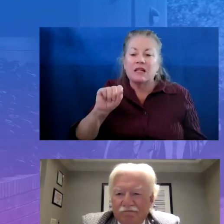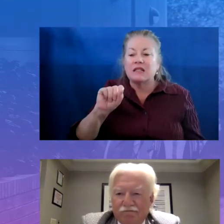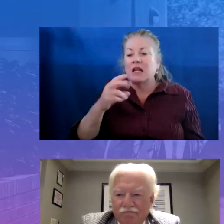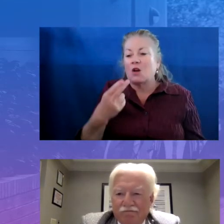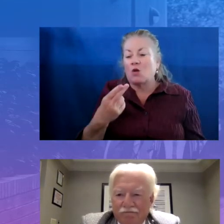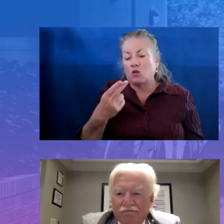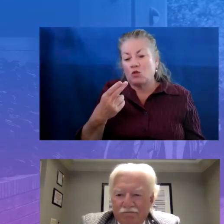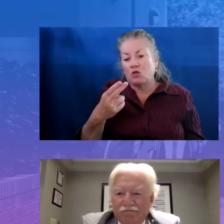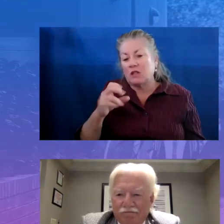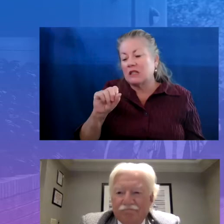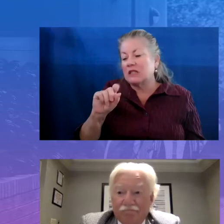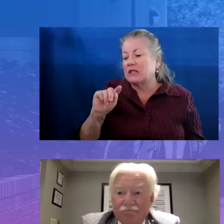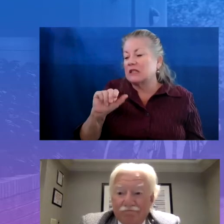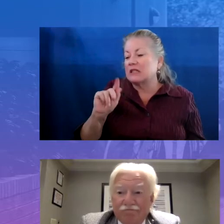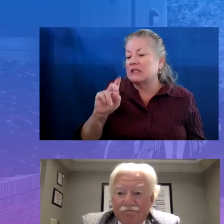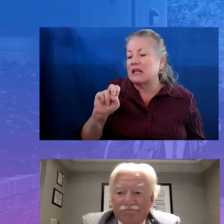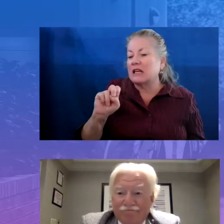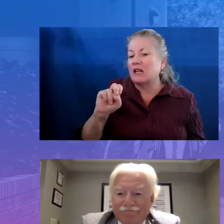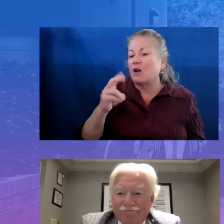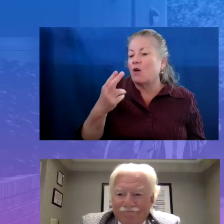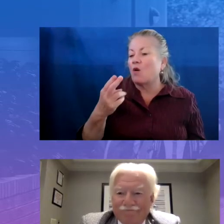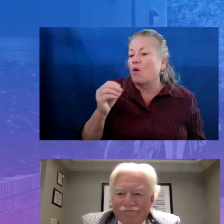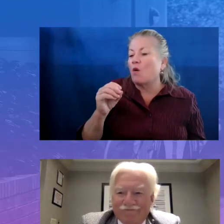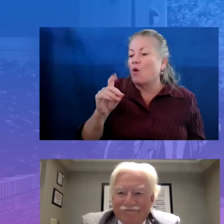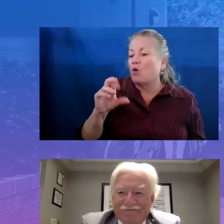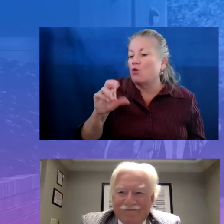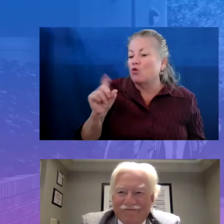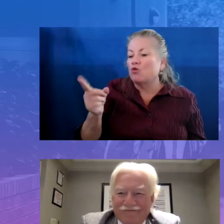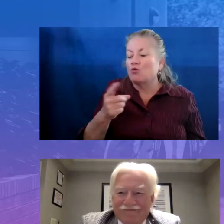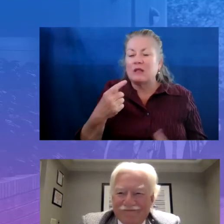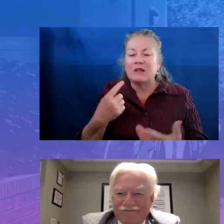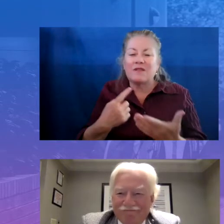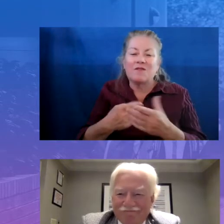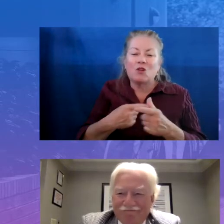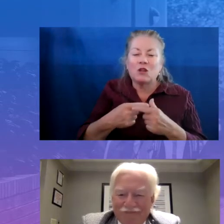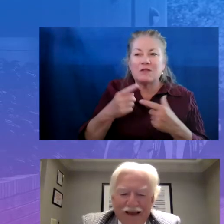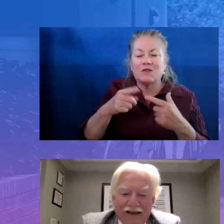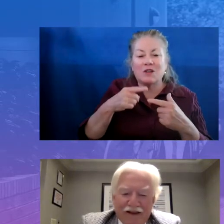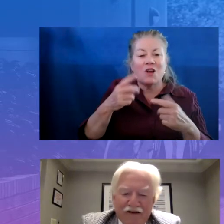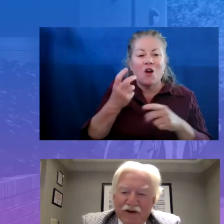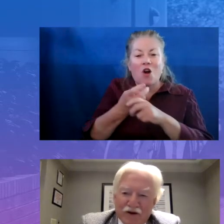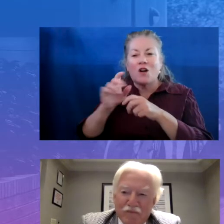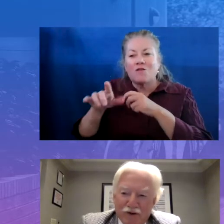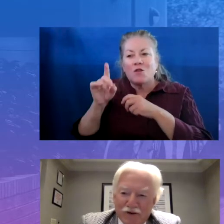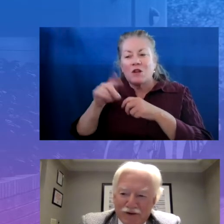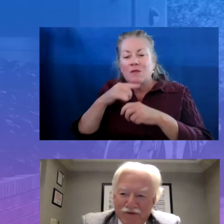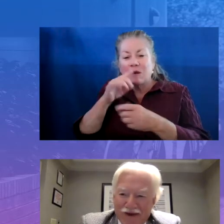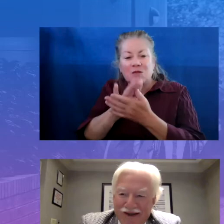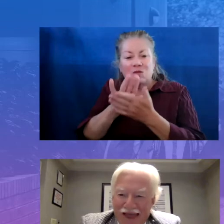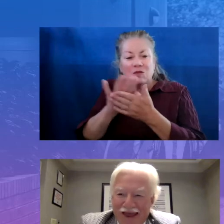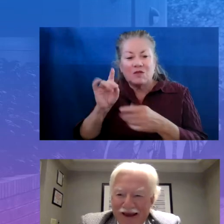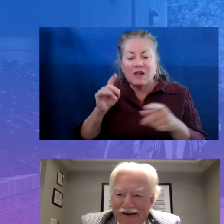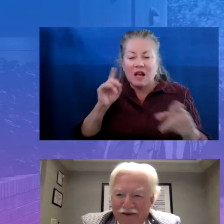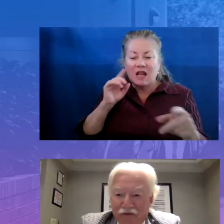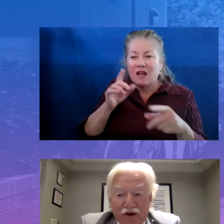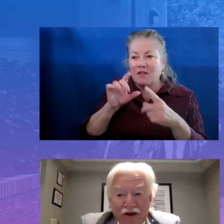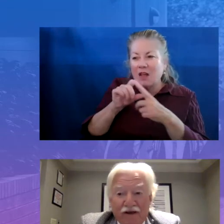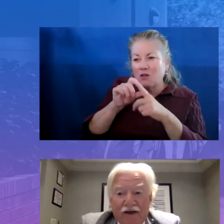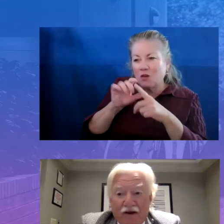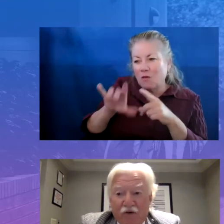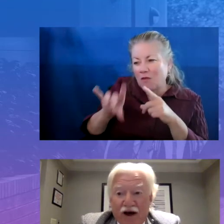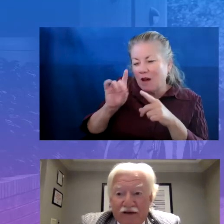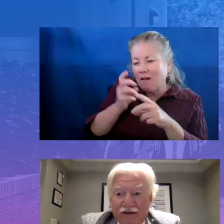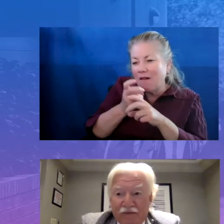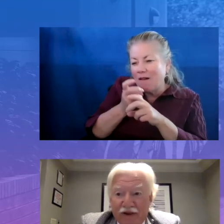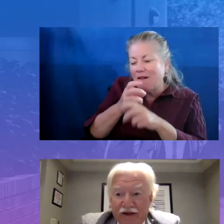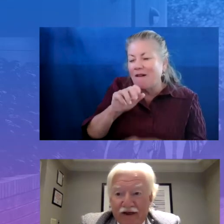sometimes are a little bit elusive for the public schools to find. I love that term elusive. You've really